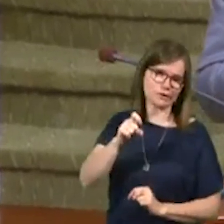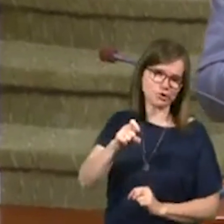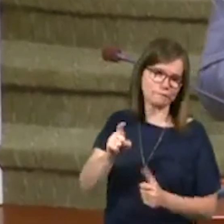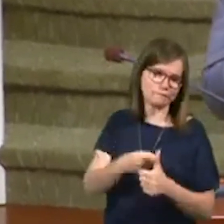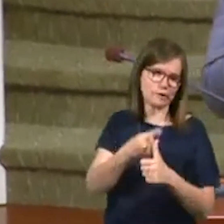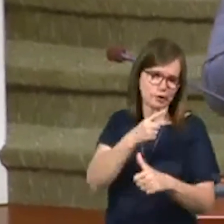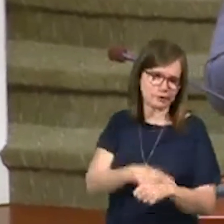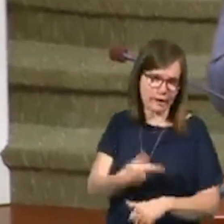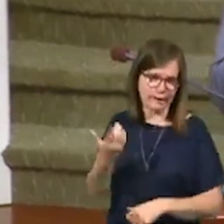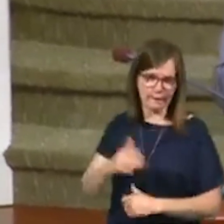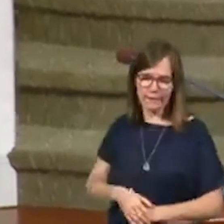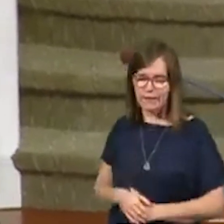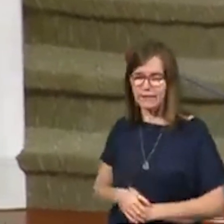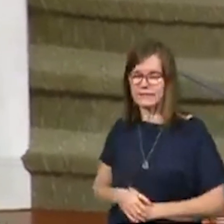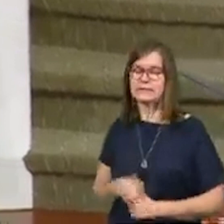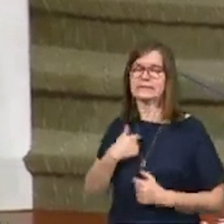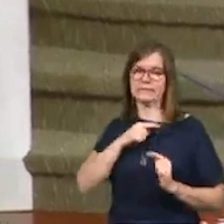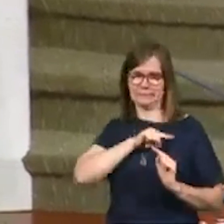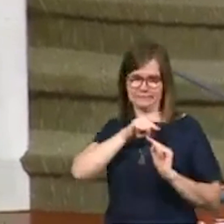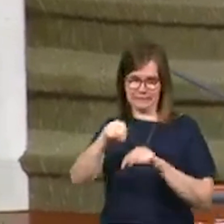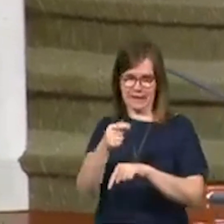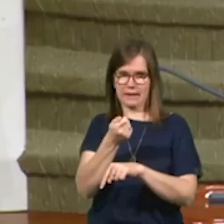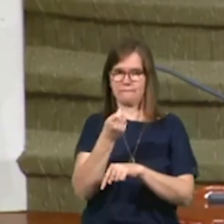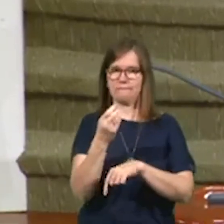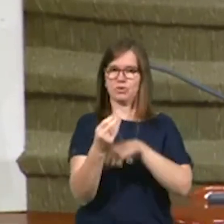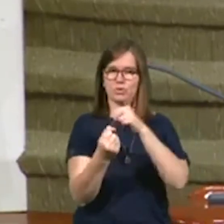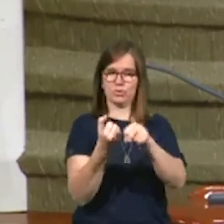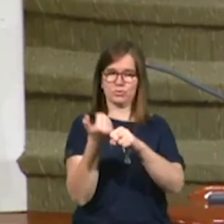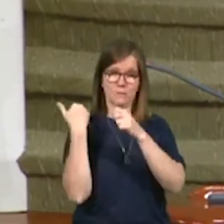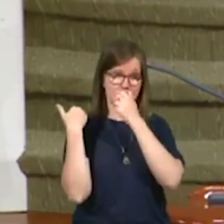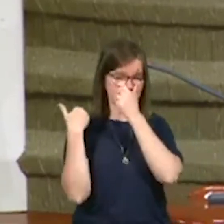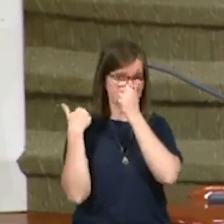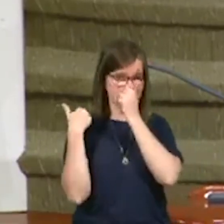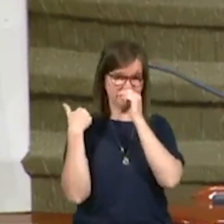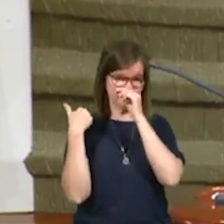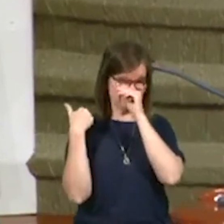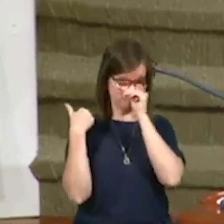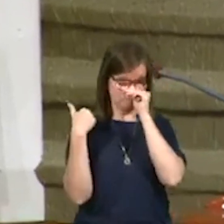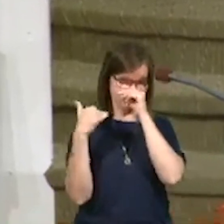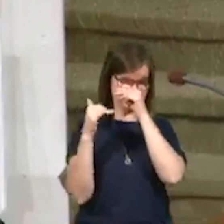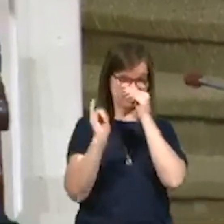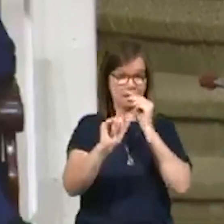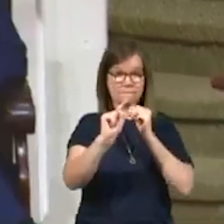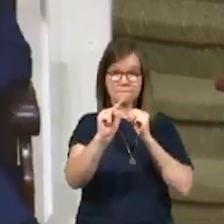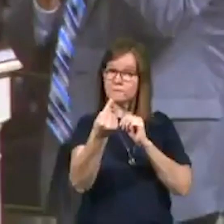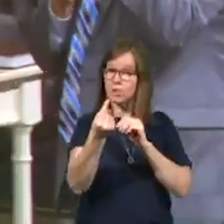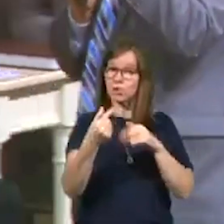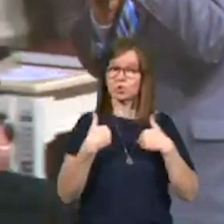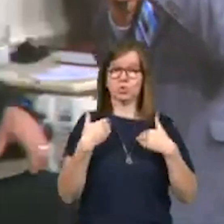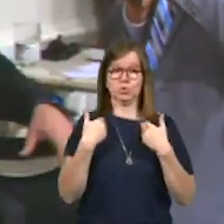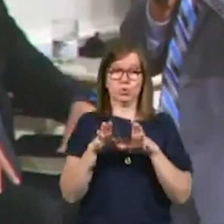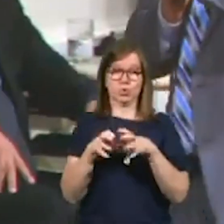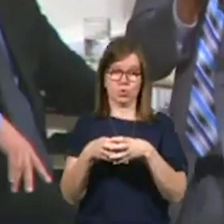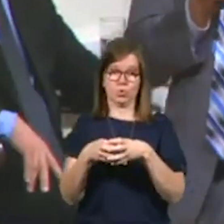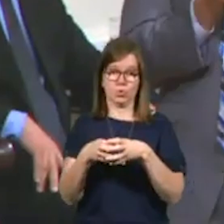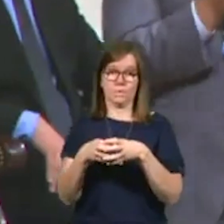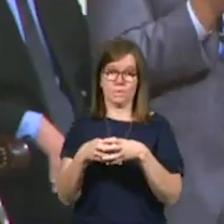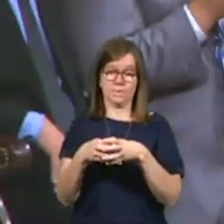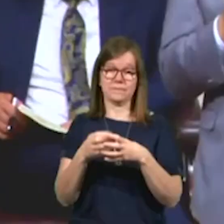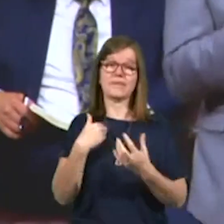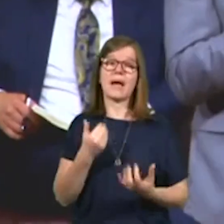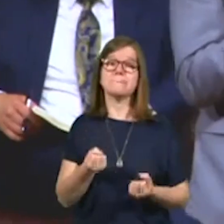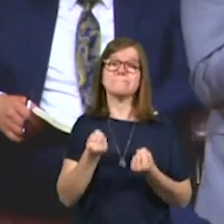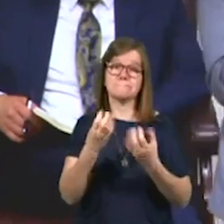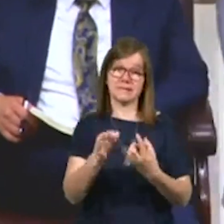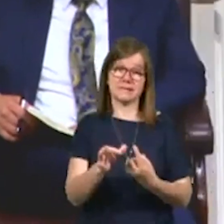first time. Came here a few years ago. That very first youth group had a lot of special